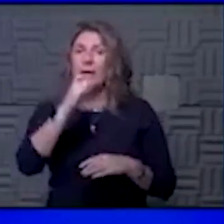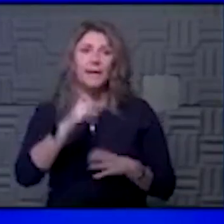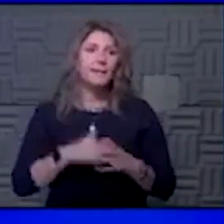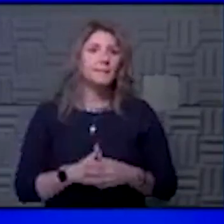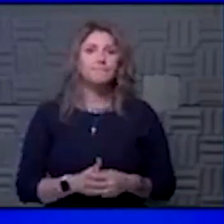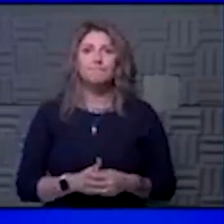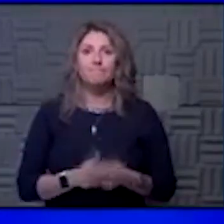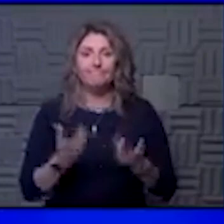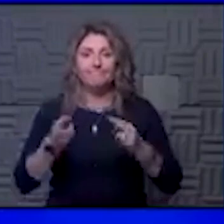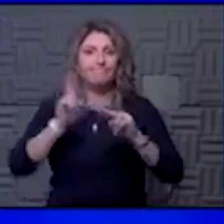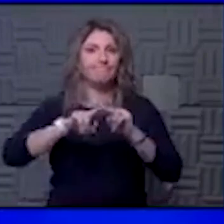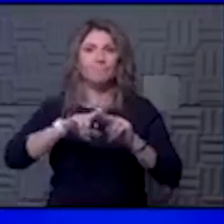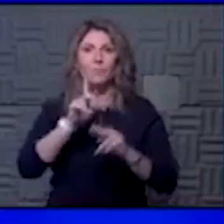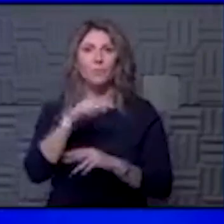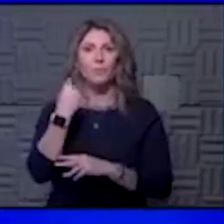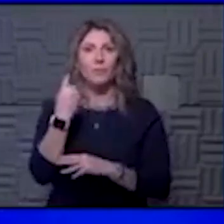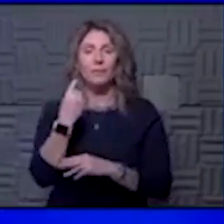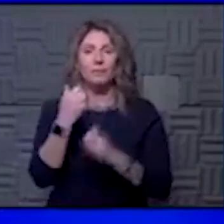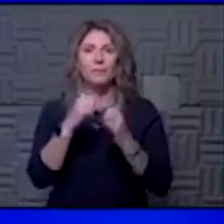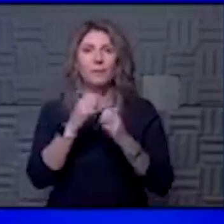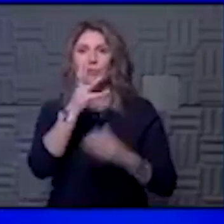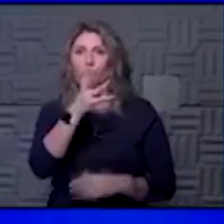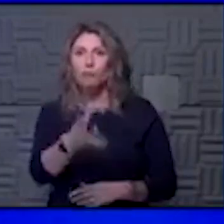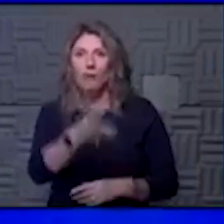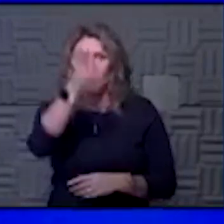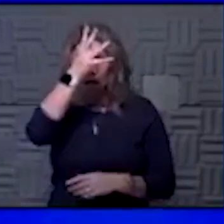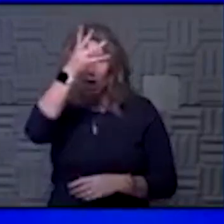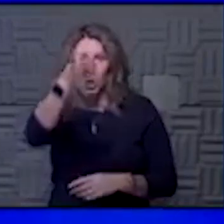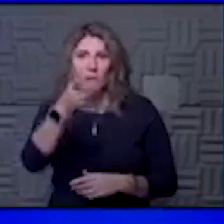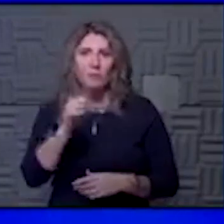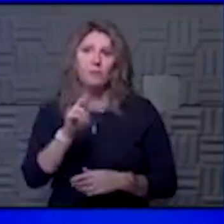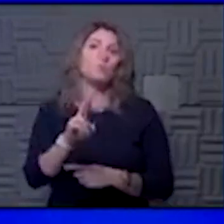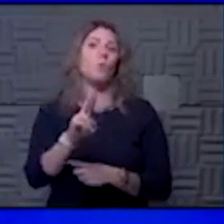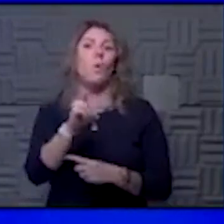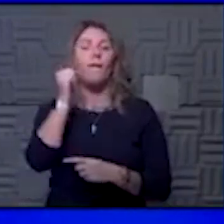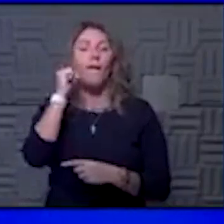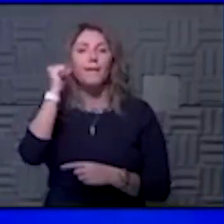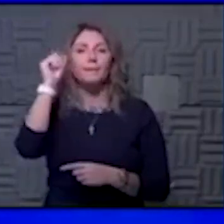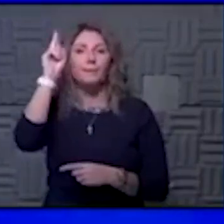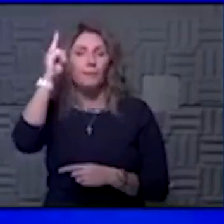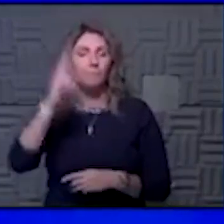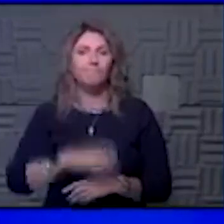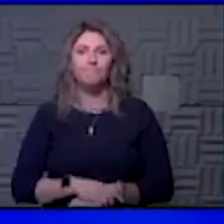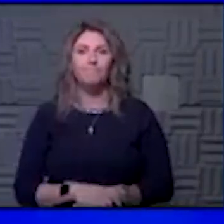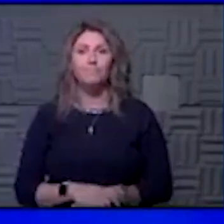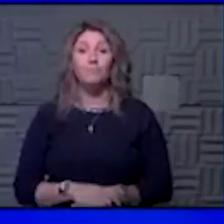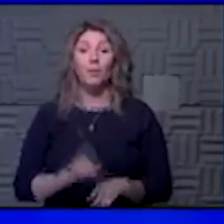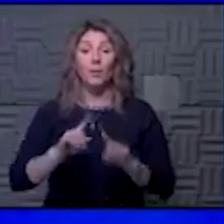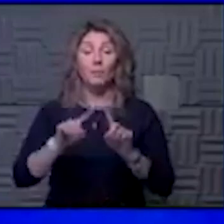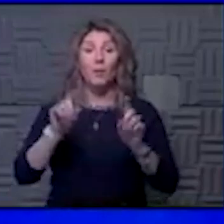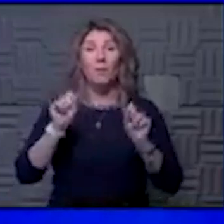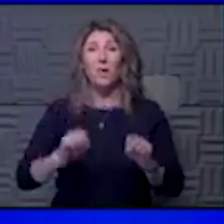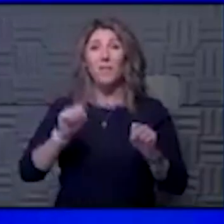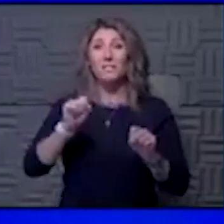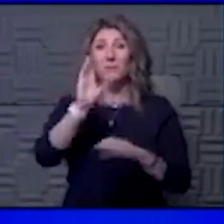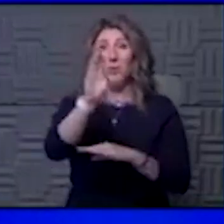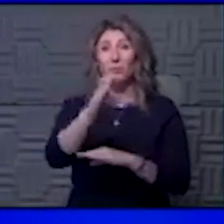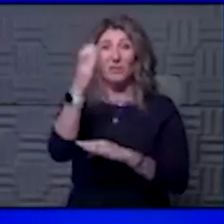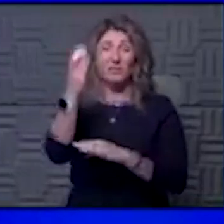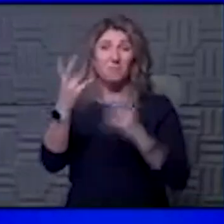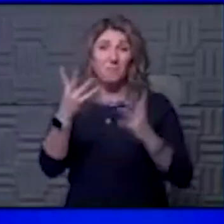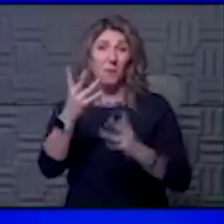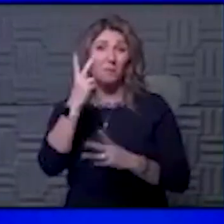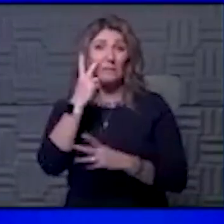increase the risk of grandparents or aunts and uncles, but possibly for Christmas, maybe seeing